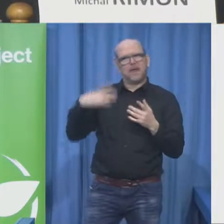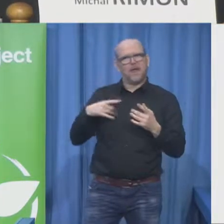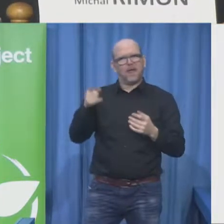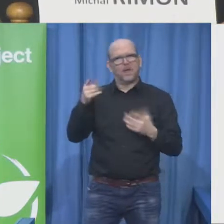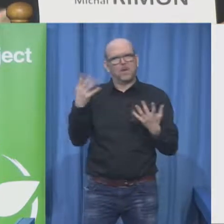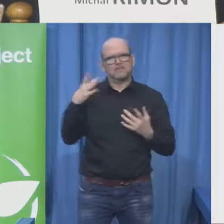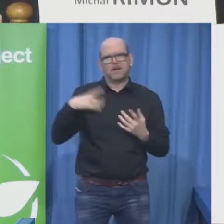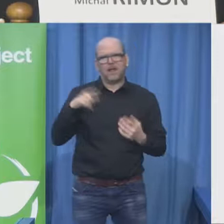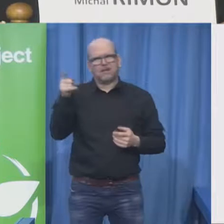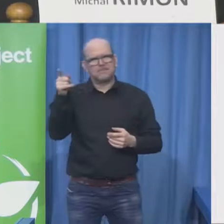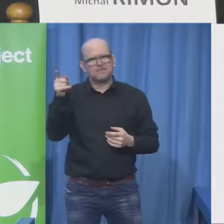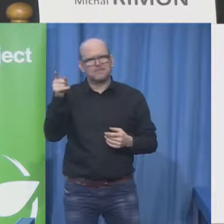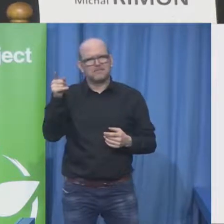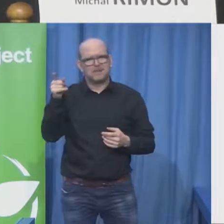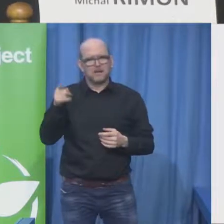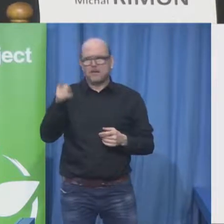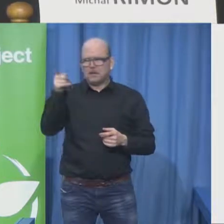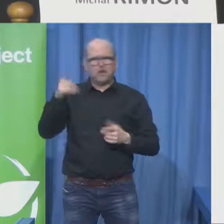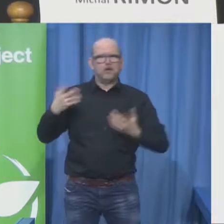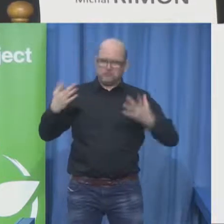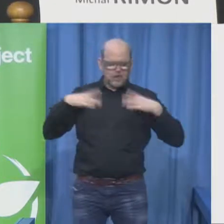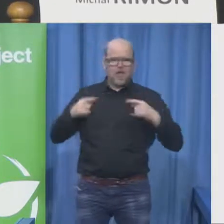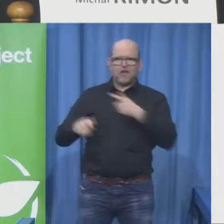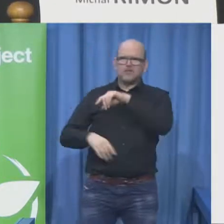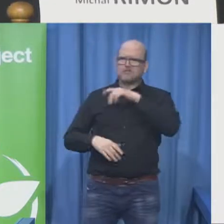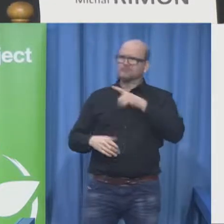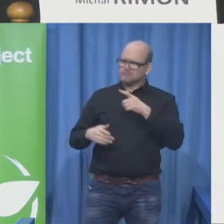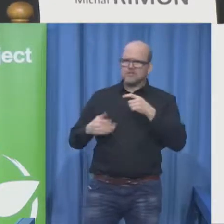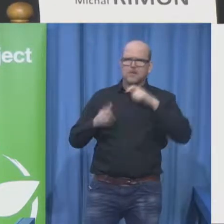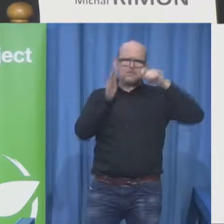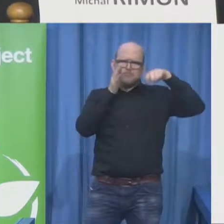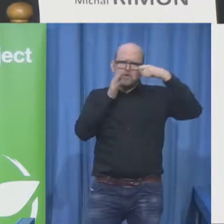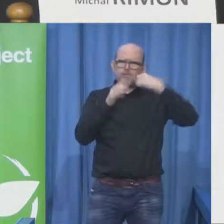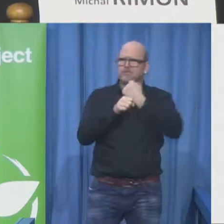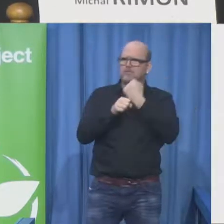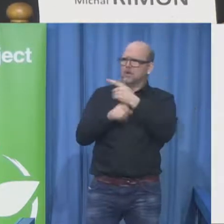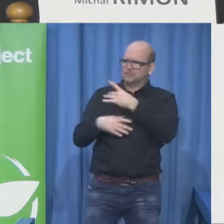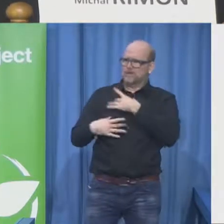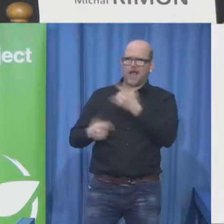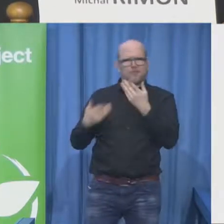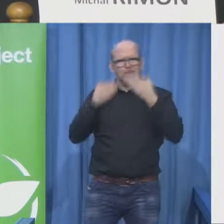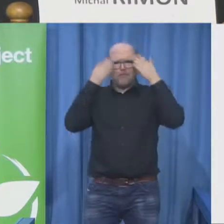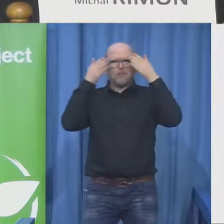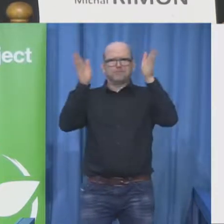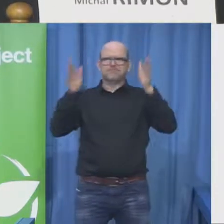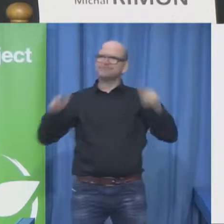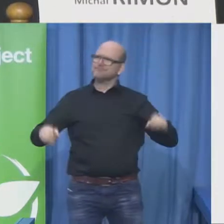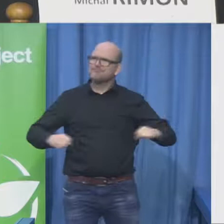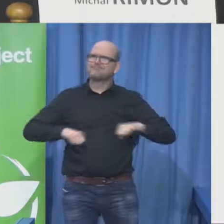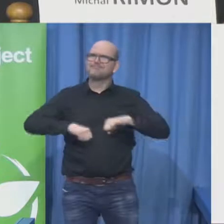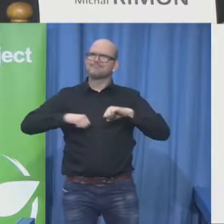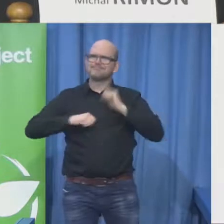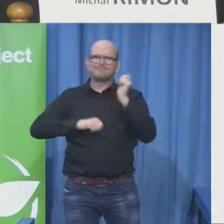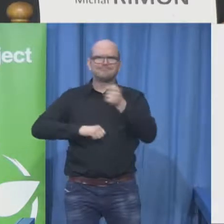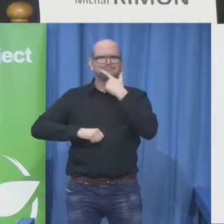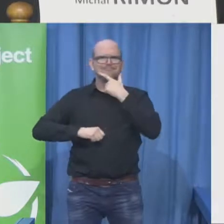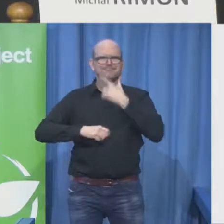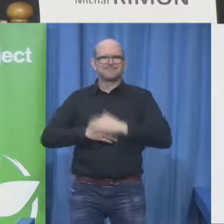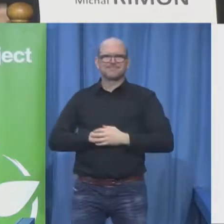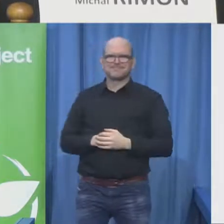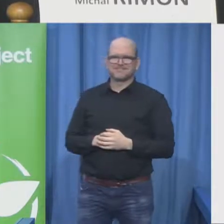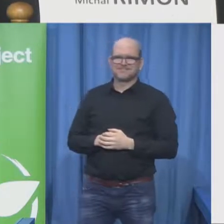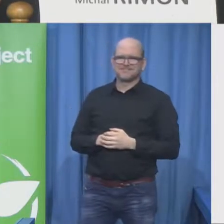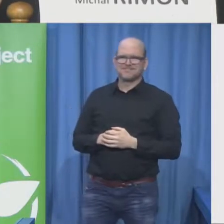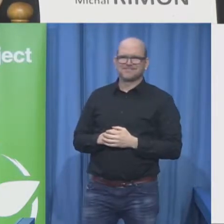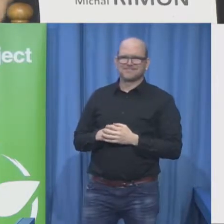she says that when she walks into a room everybody looks at her and assumes she's a Catholic nun and that's it